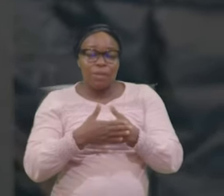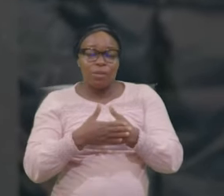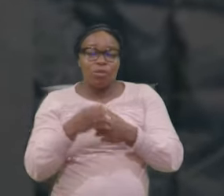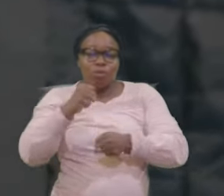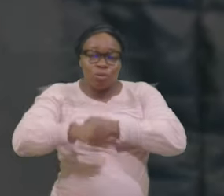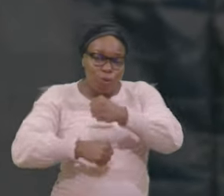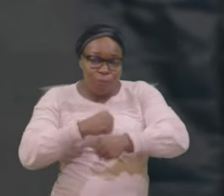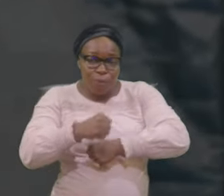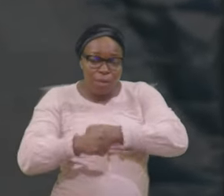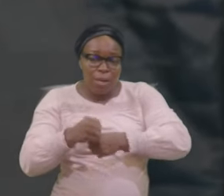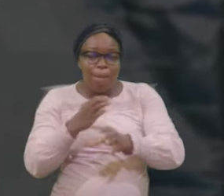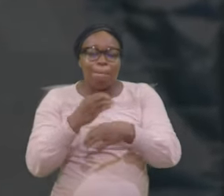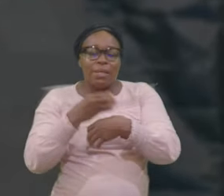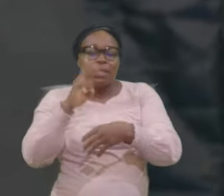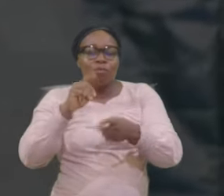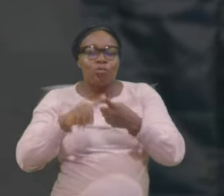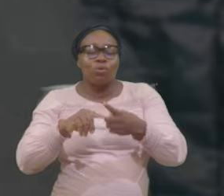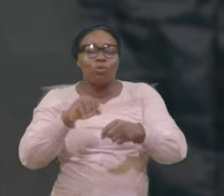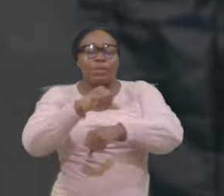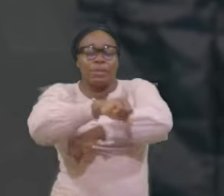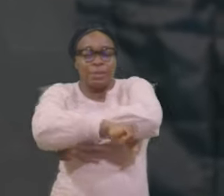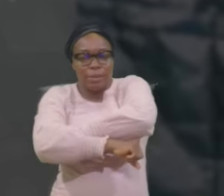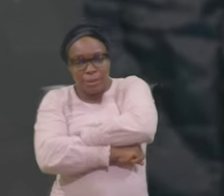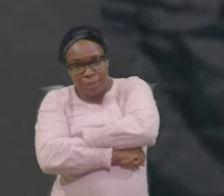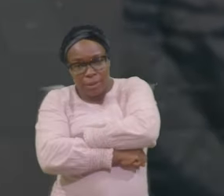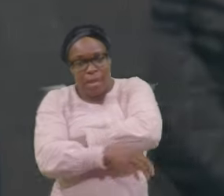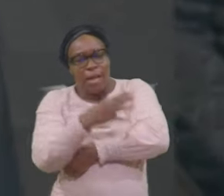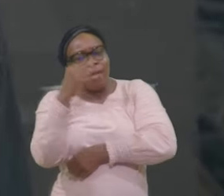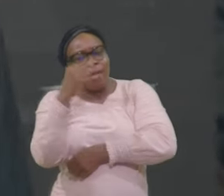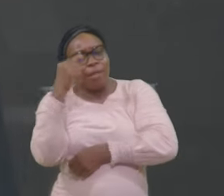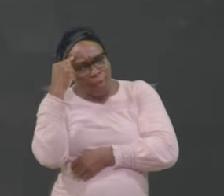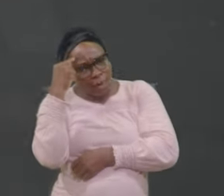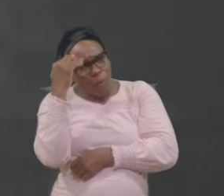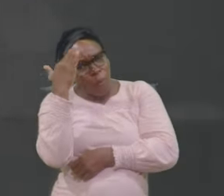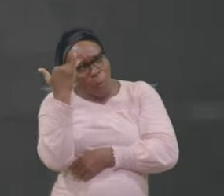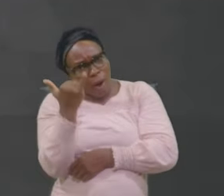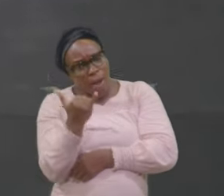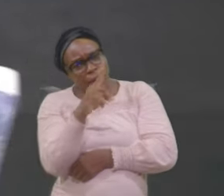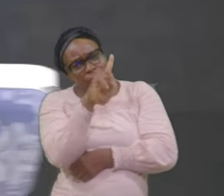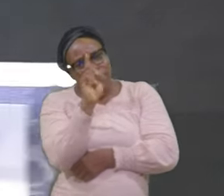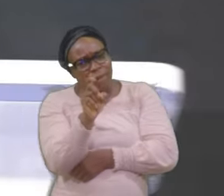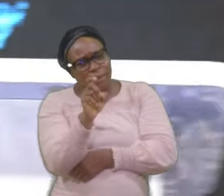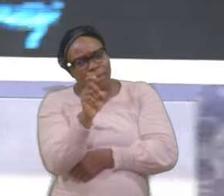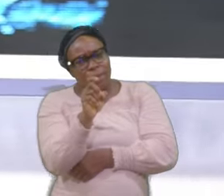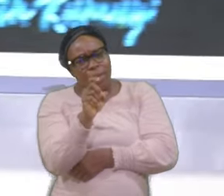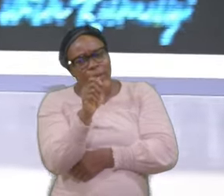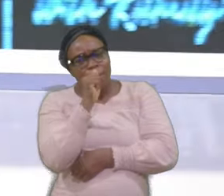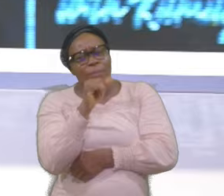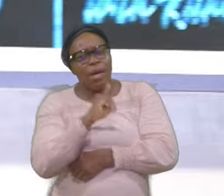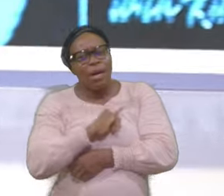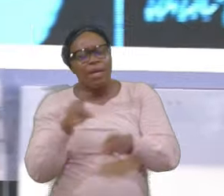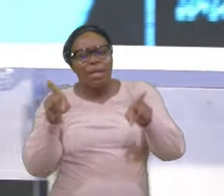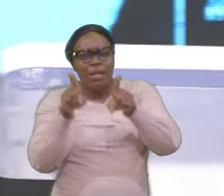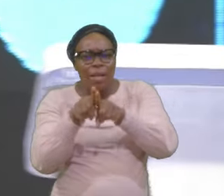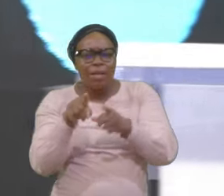Makes him To sit down And think Why Why Am I Like this Why did